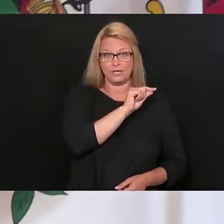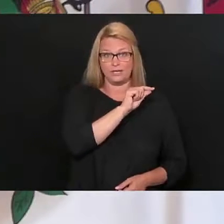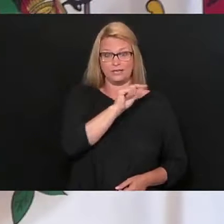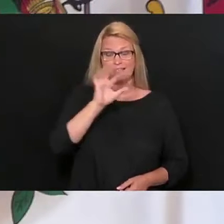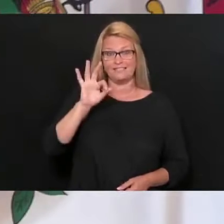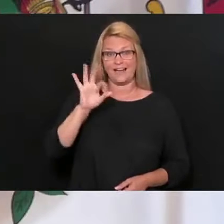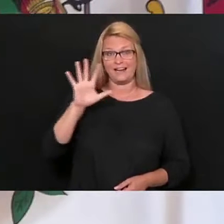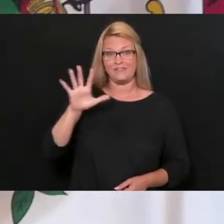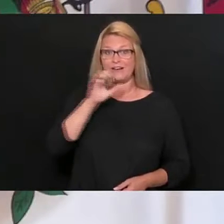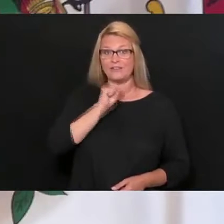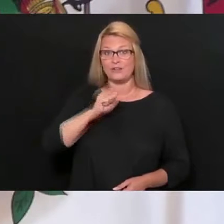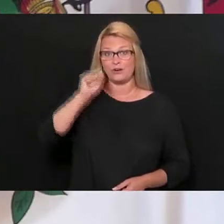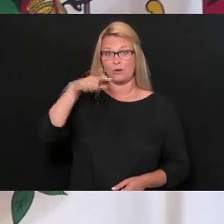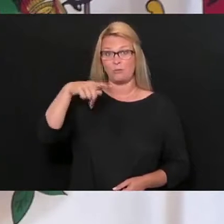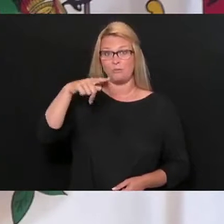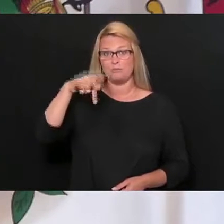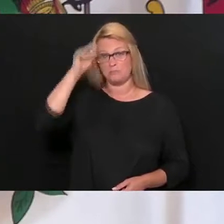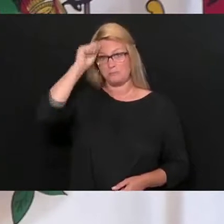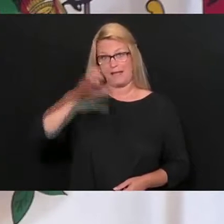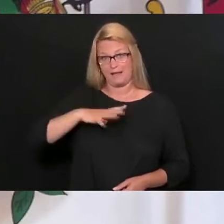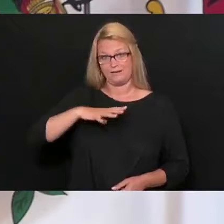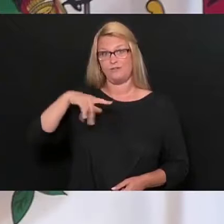-year-old male from Putnam County.